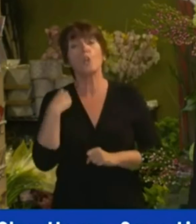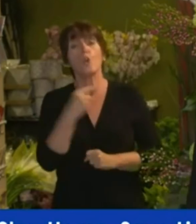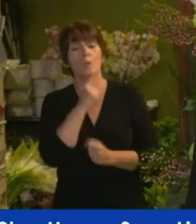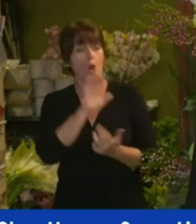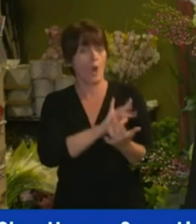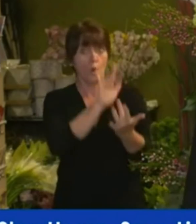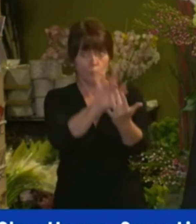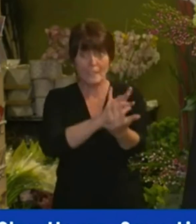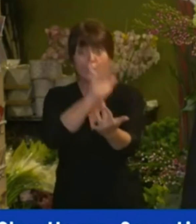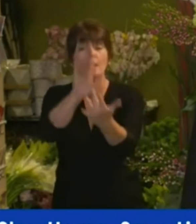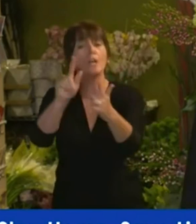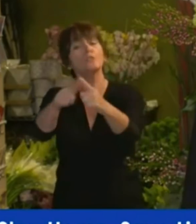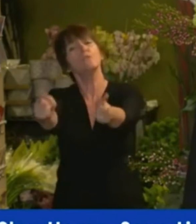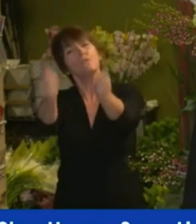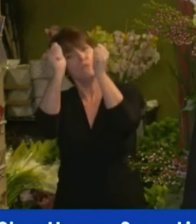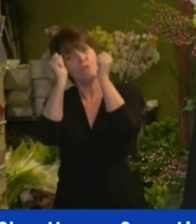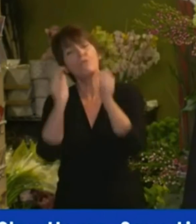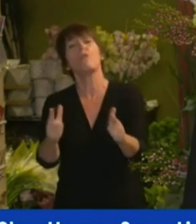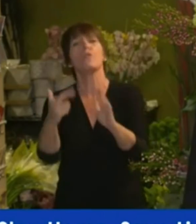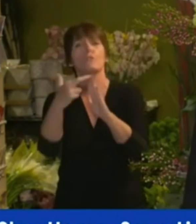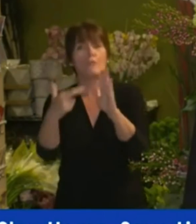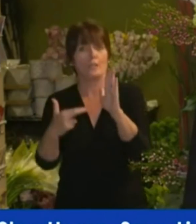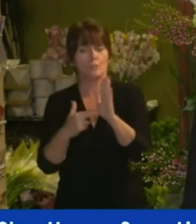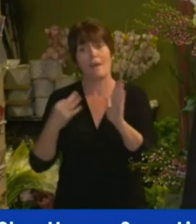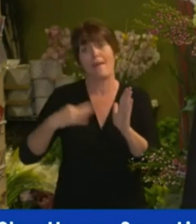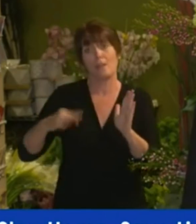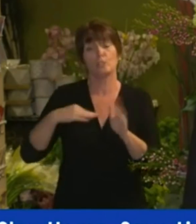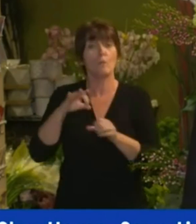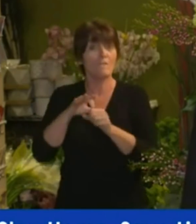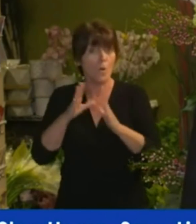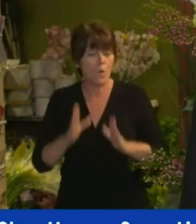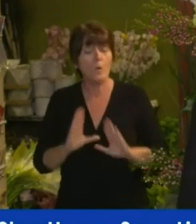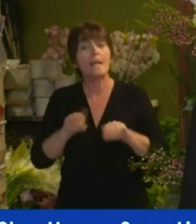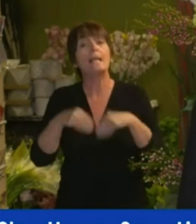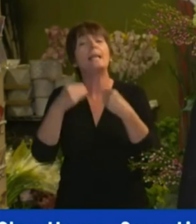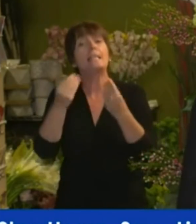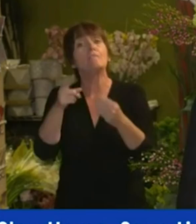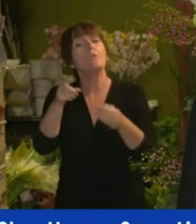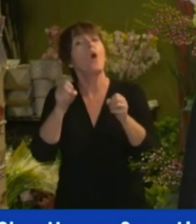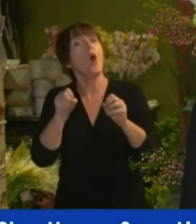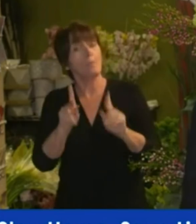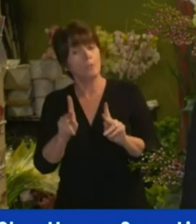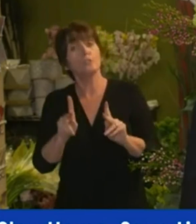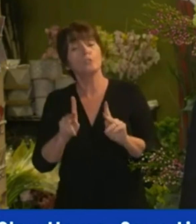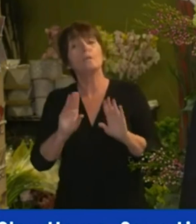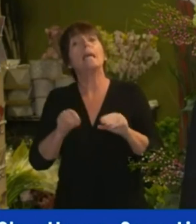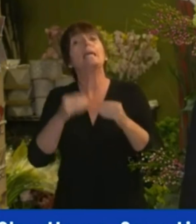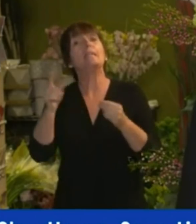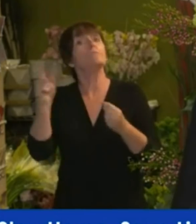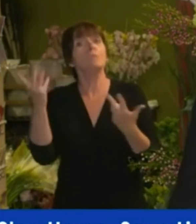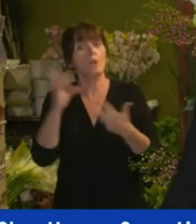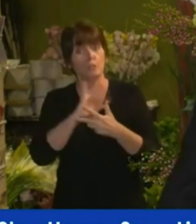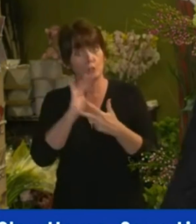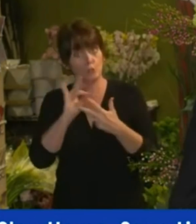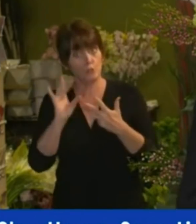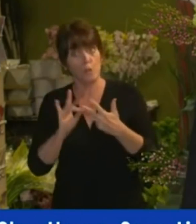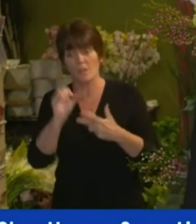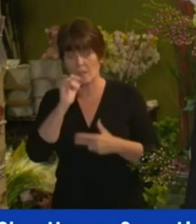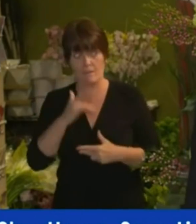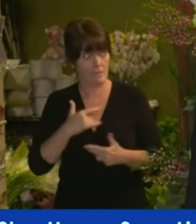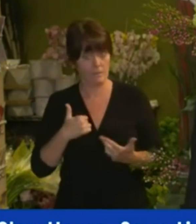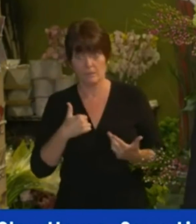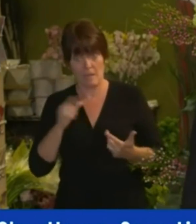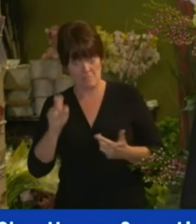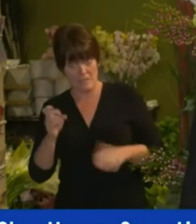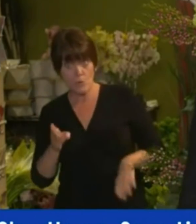reaching out to all registered eligible voters and giving them the opportunity and giving them the choice not to feel like they